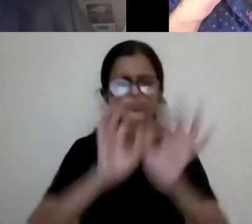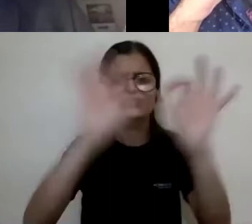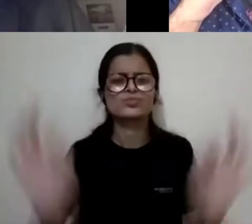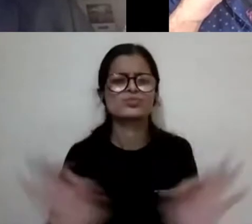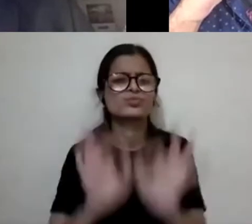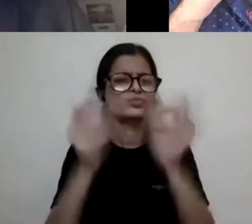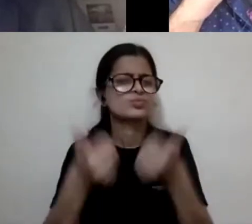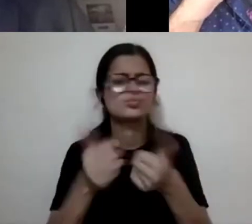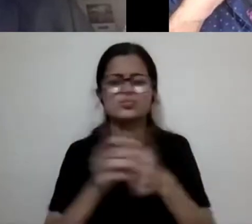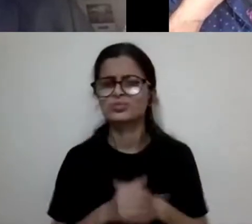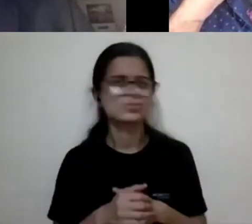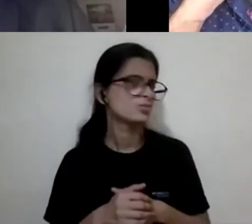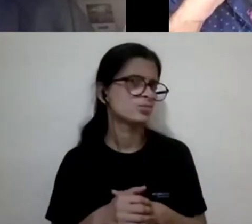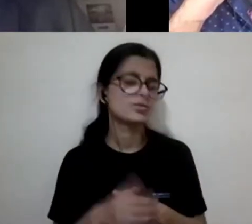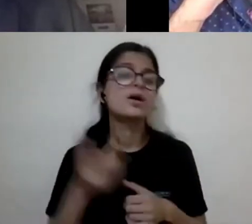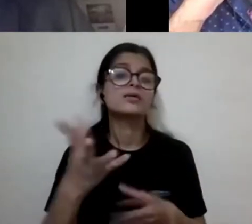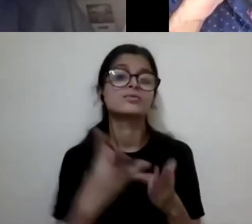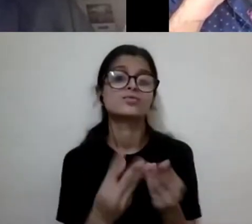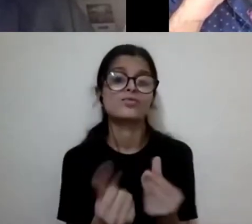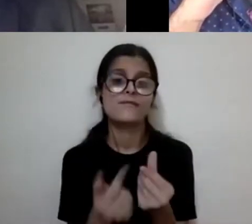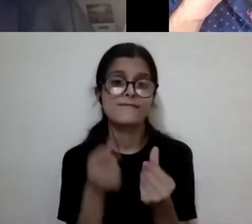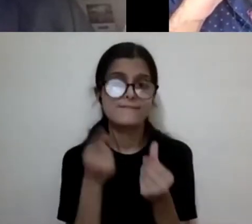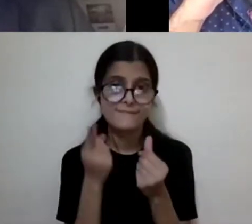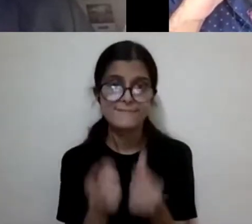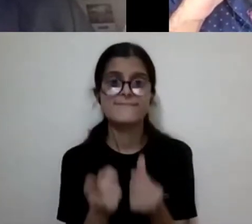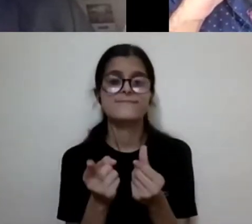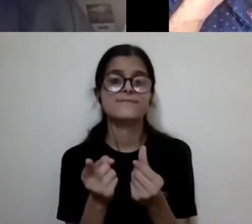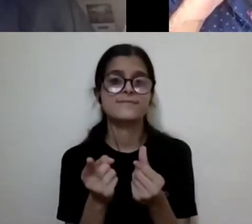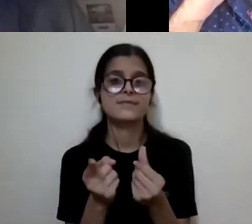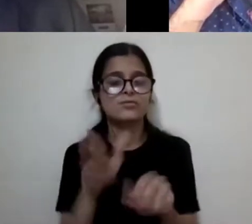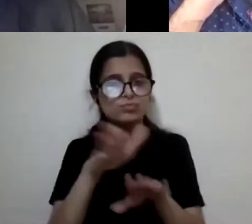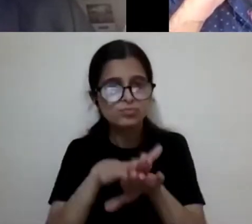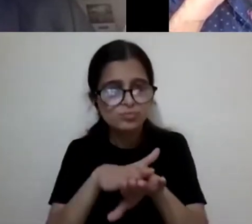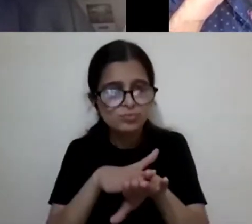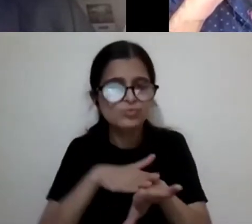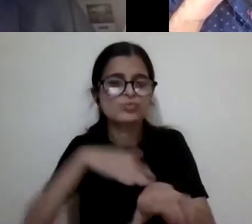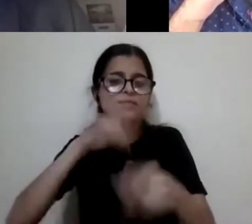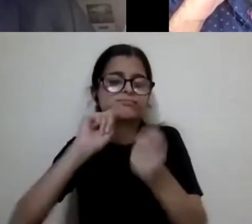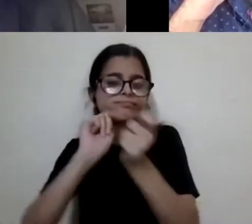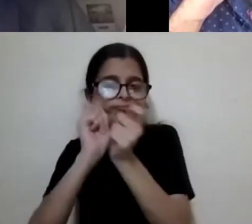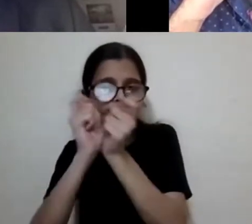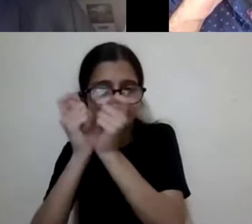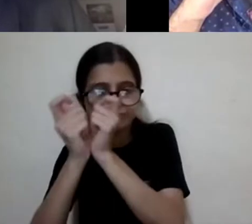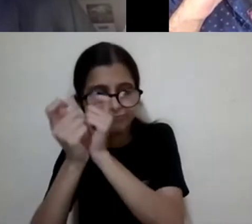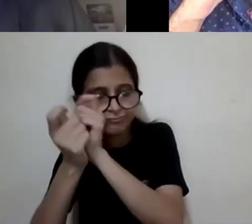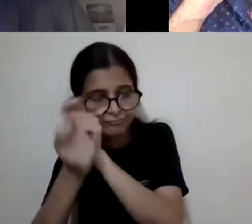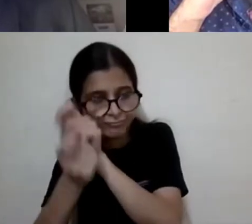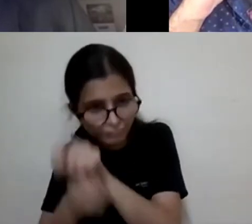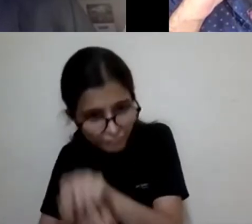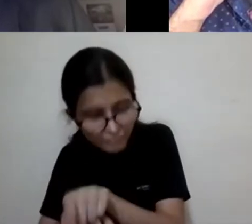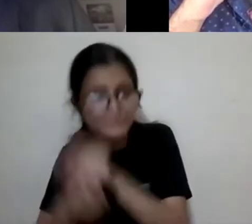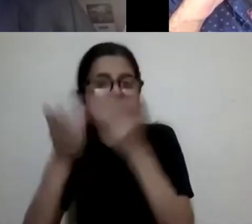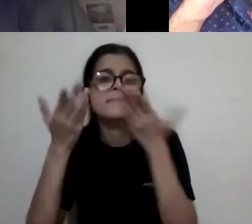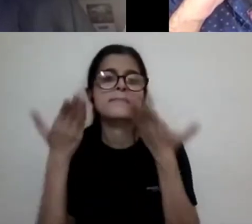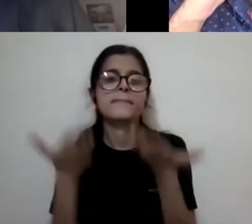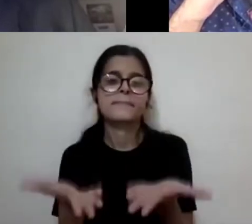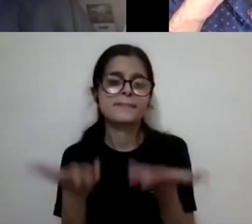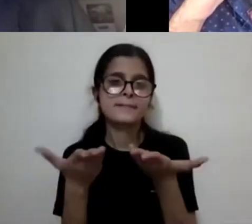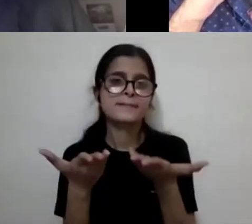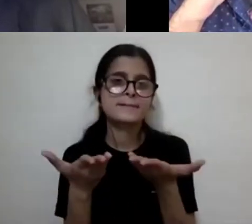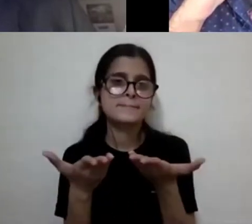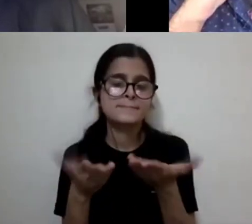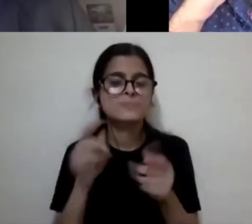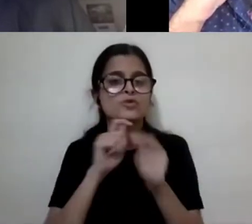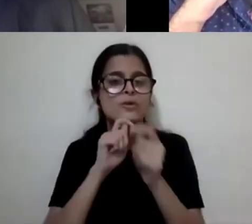They are, they are the result of a slow evolution through, um, the, the, through, through the media